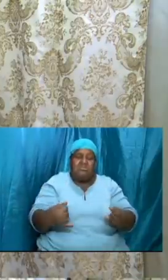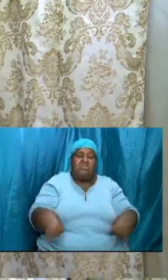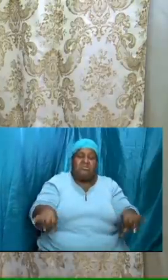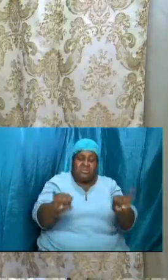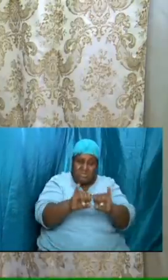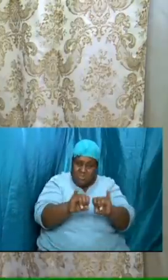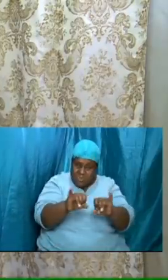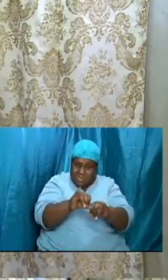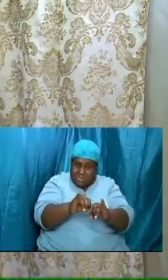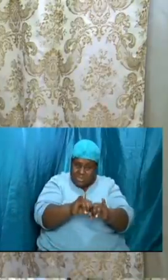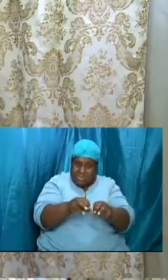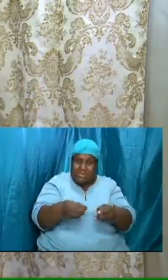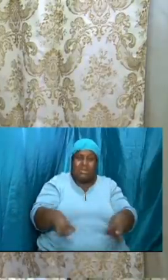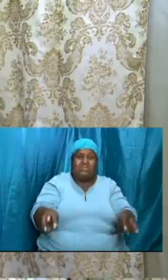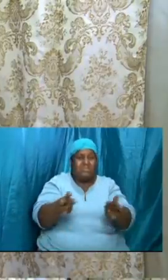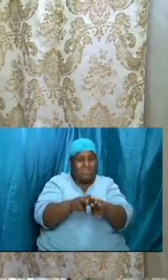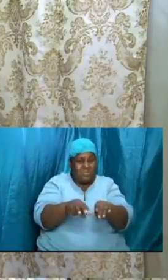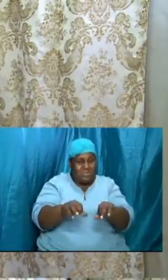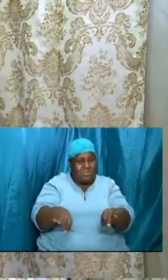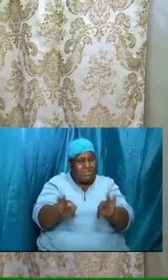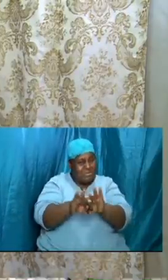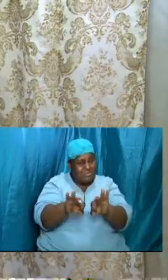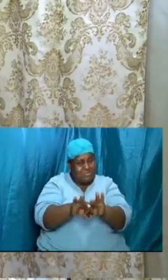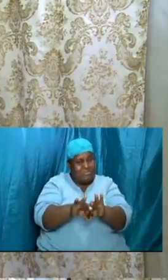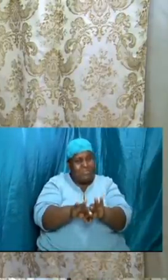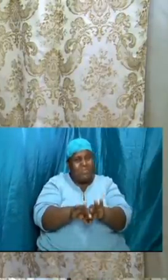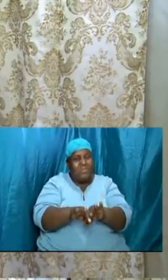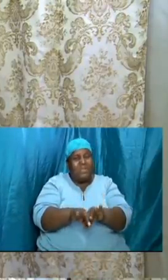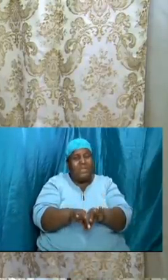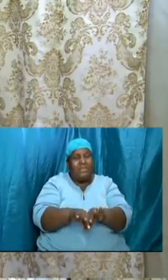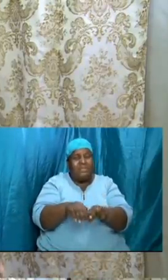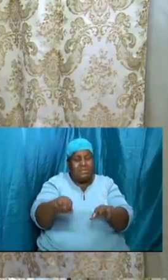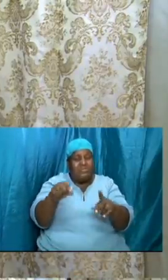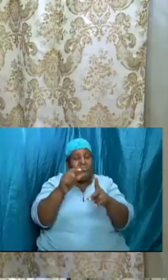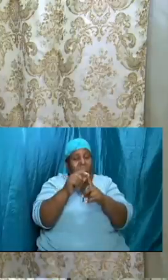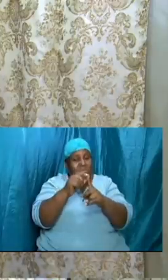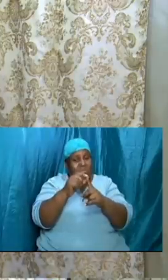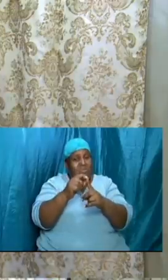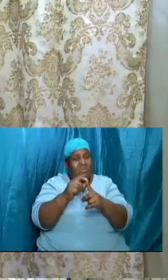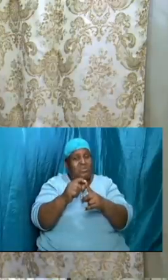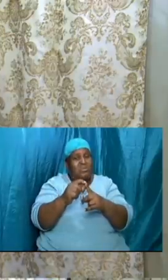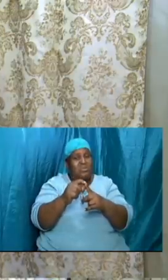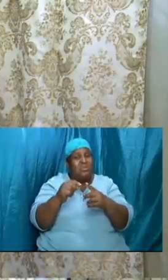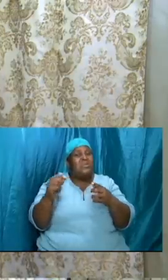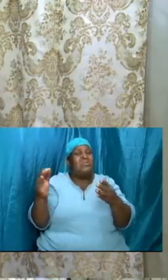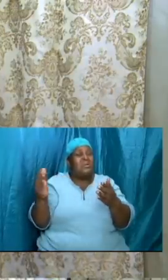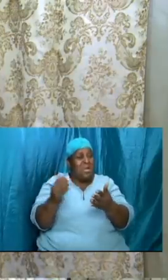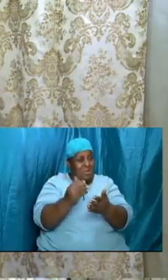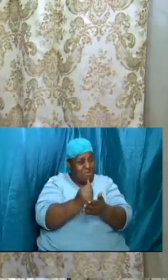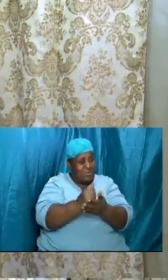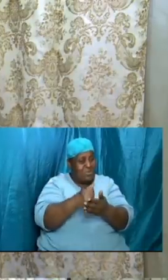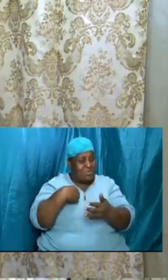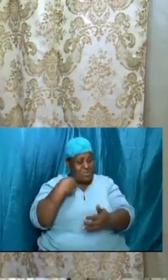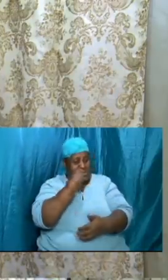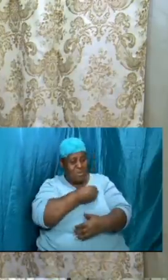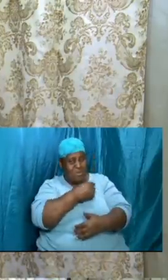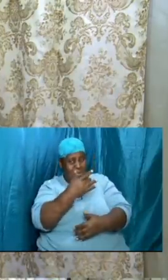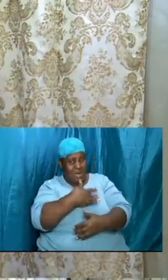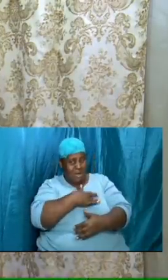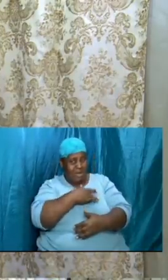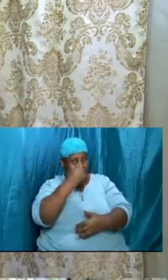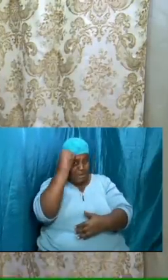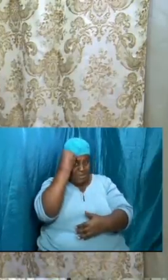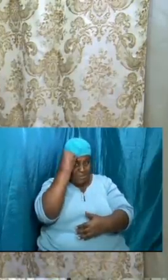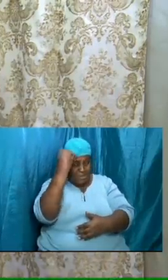it is word coming to us it is word capturing our hearts and our imagination